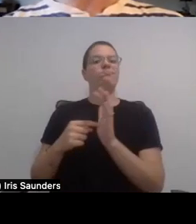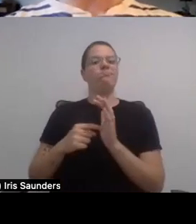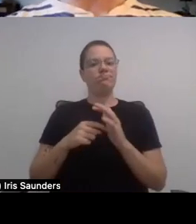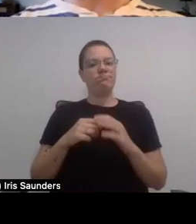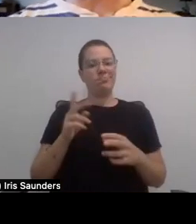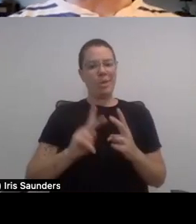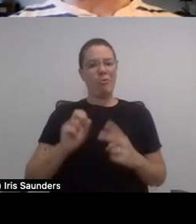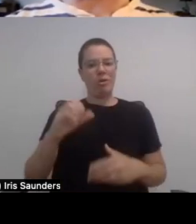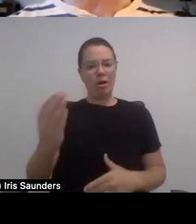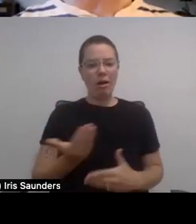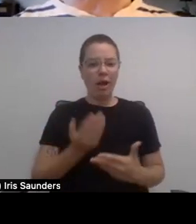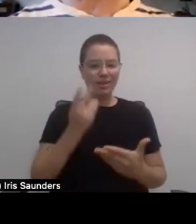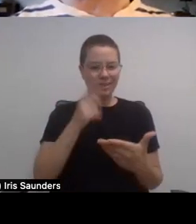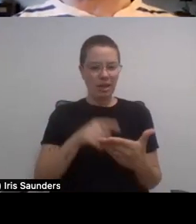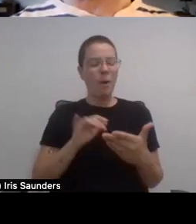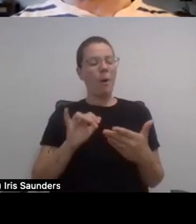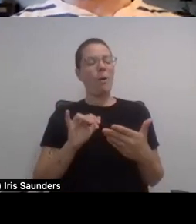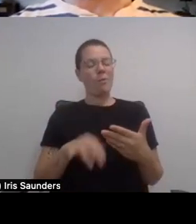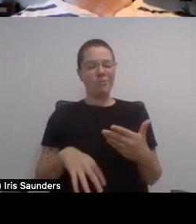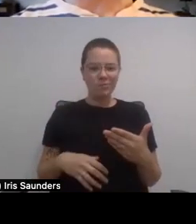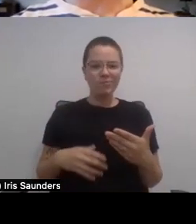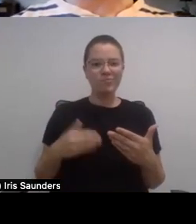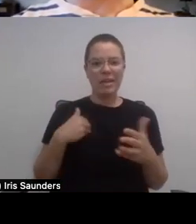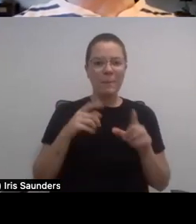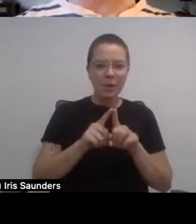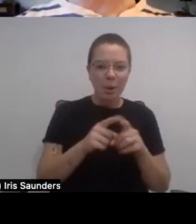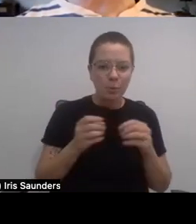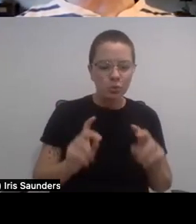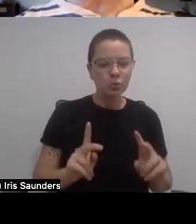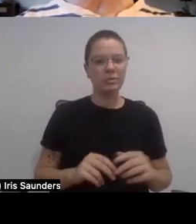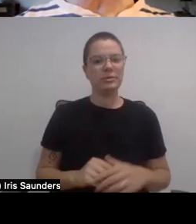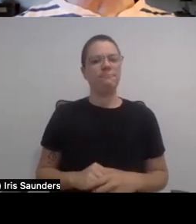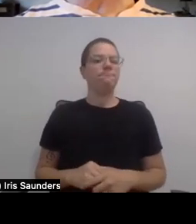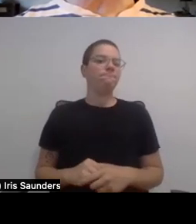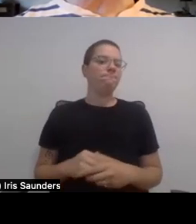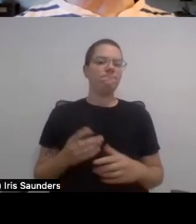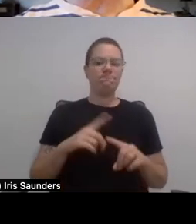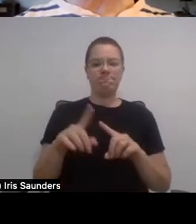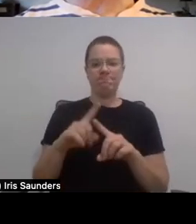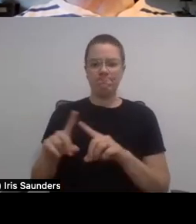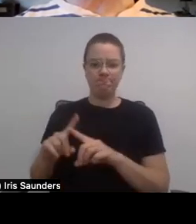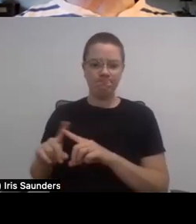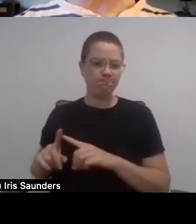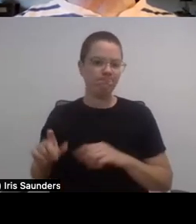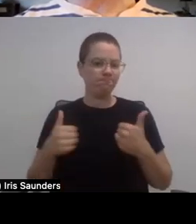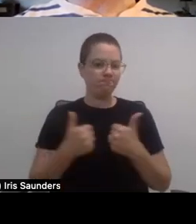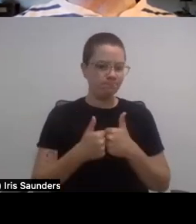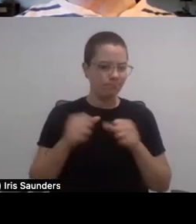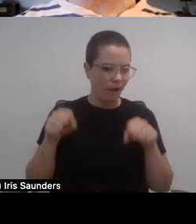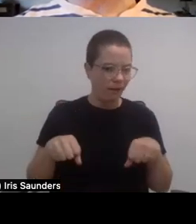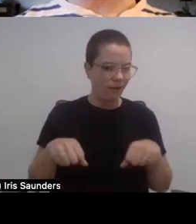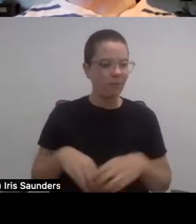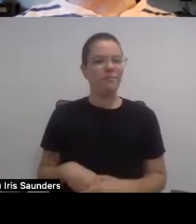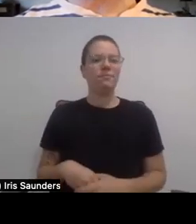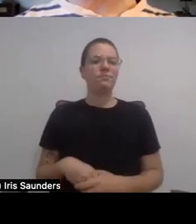know, mentorship opportunities that, you know, um, that could be a little bit challenging. And there's, you know, there's